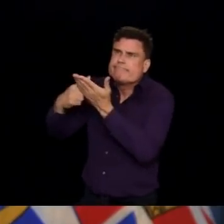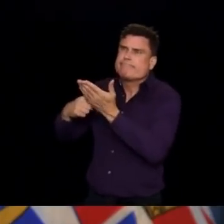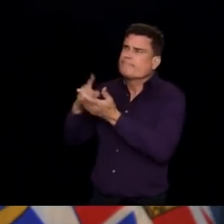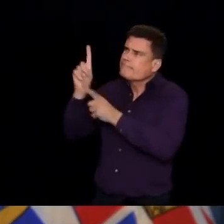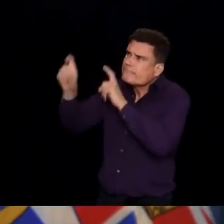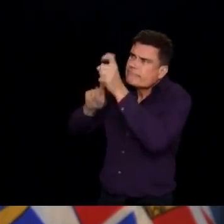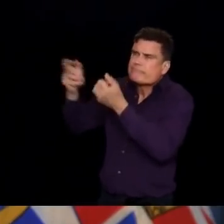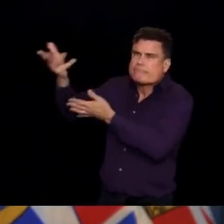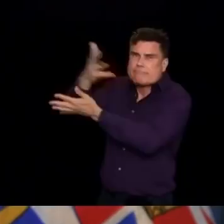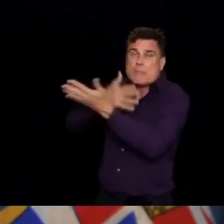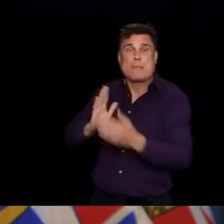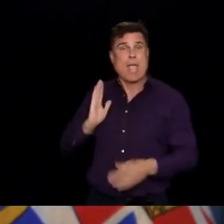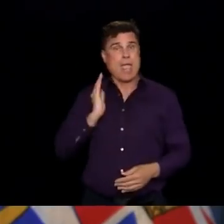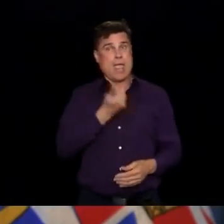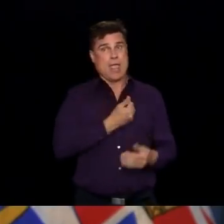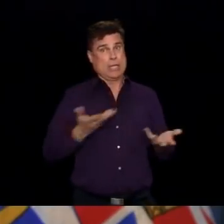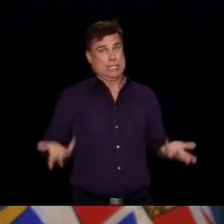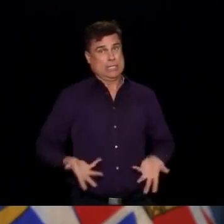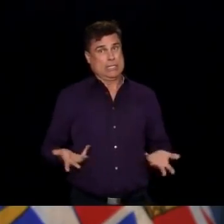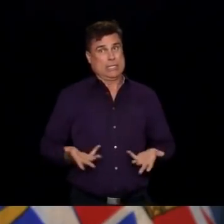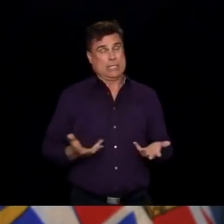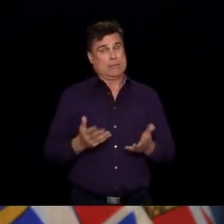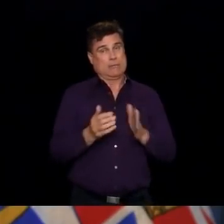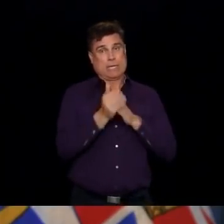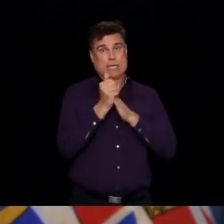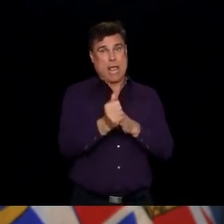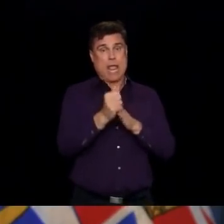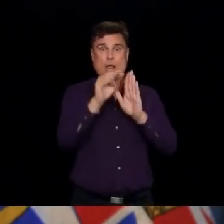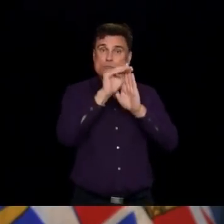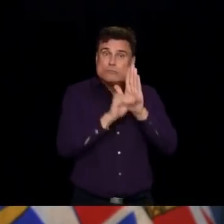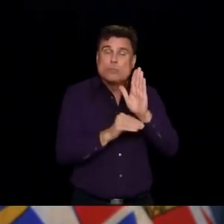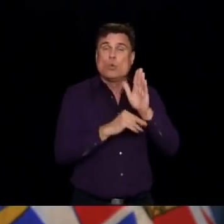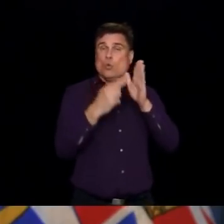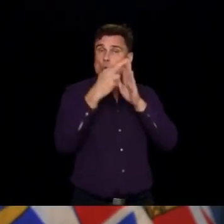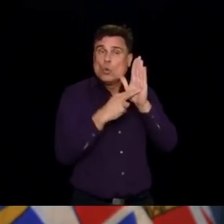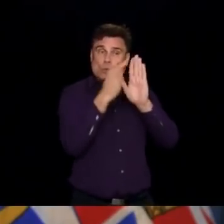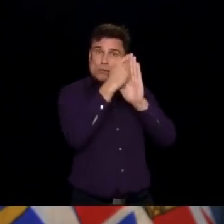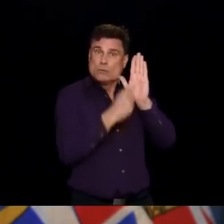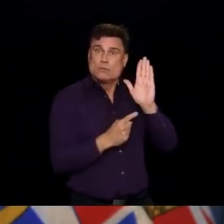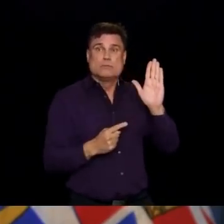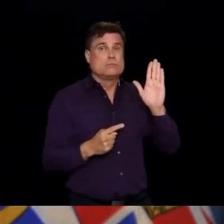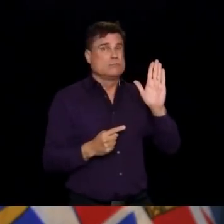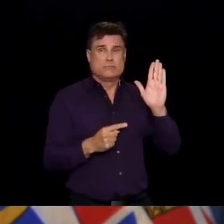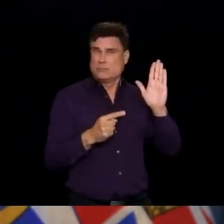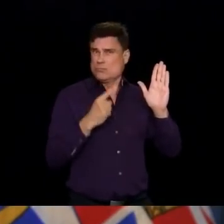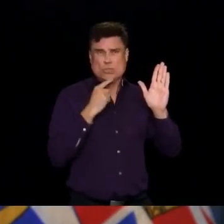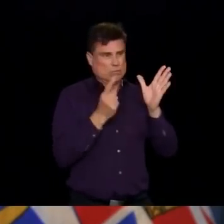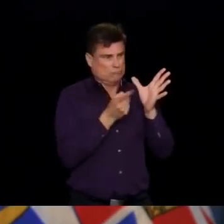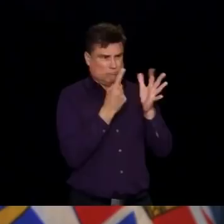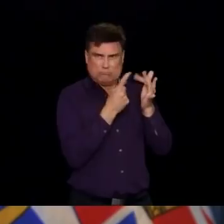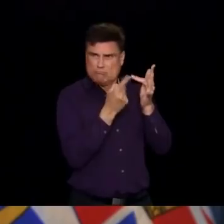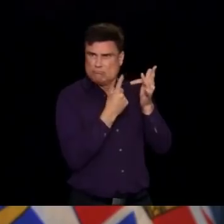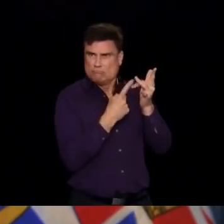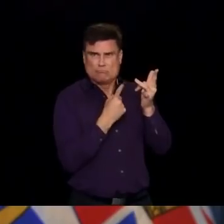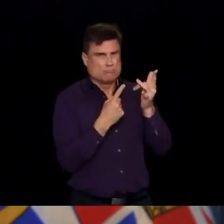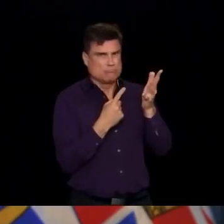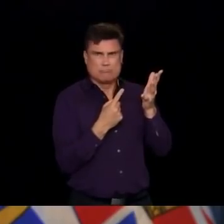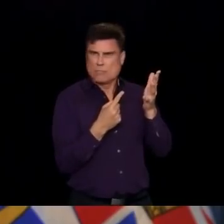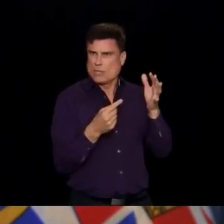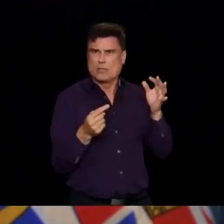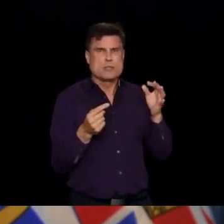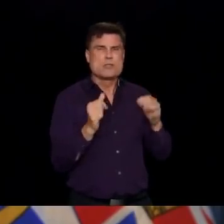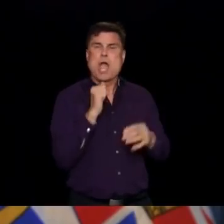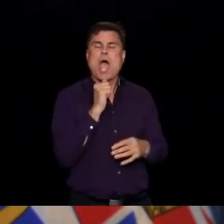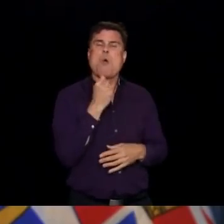in place have been based on a hierarchy of controls. So it's not just about wearing a mask or a respirator. It's not just about